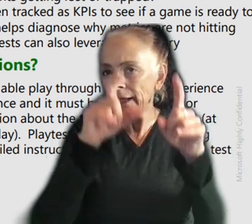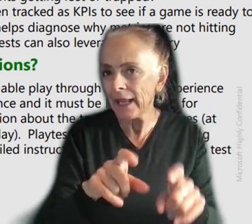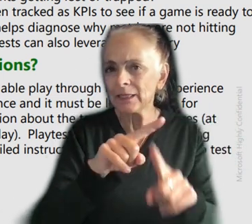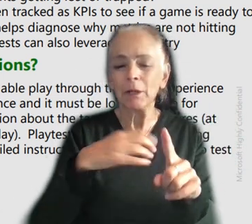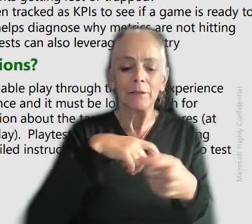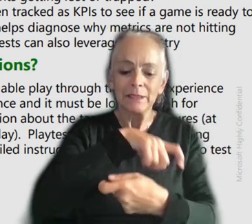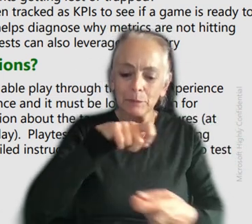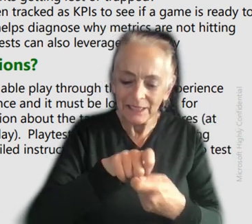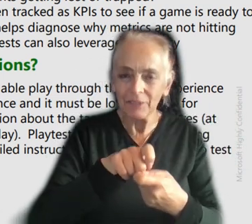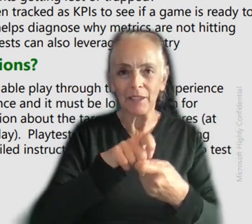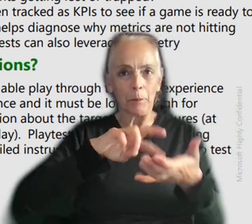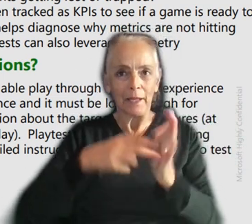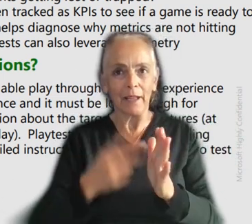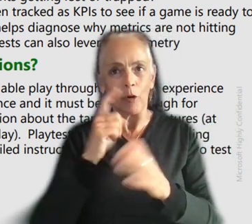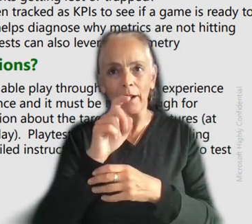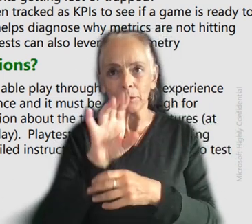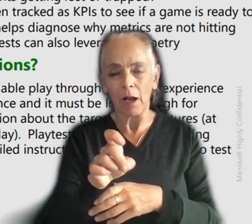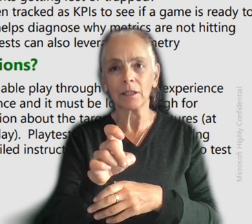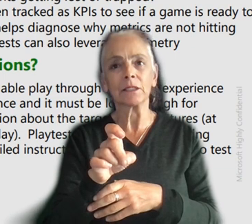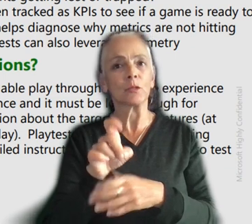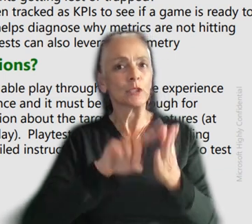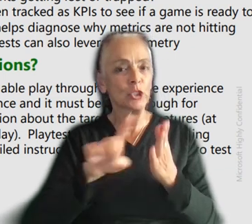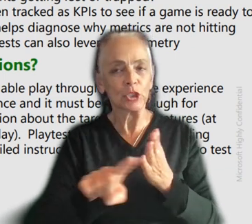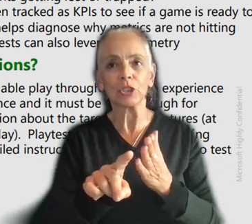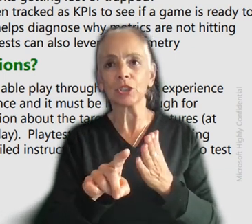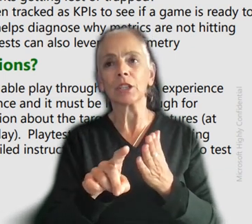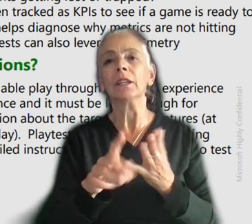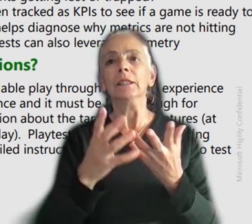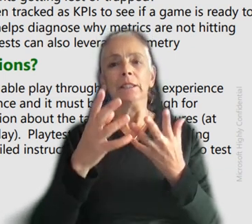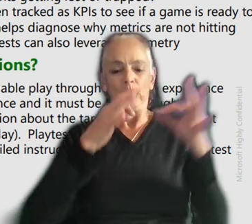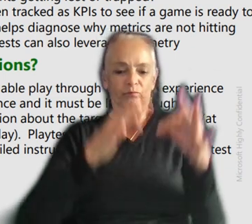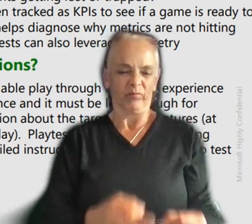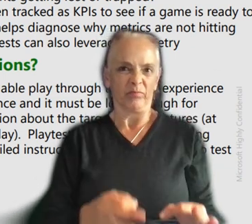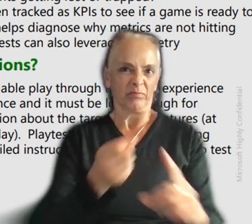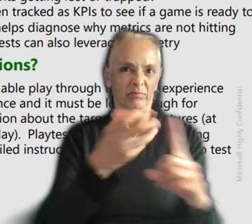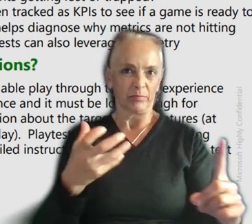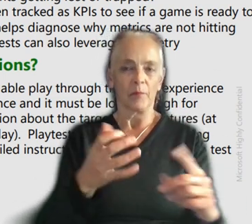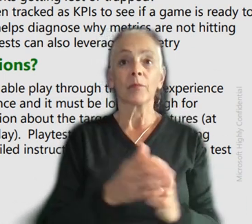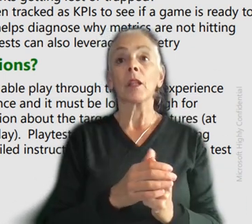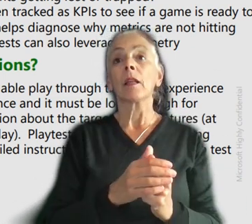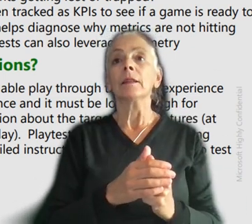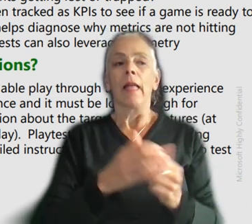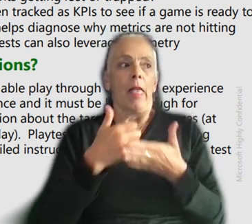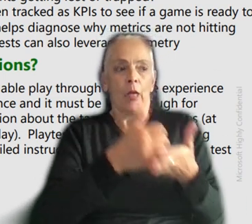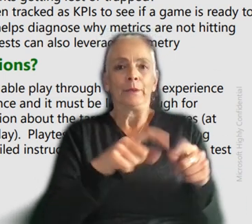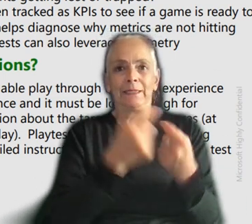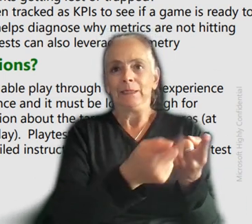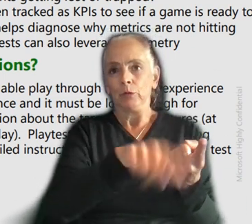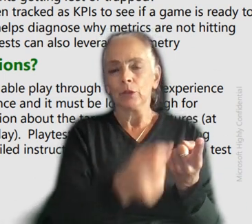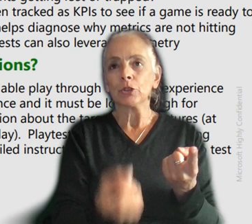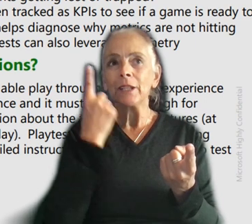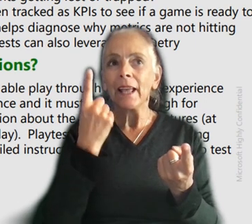an Xbox research. Here's how we use it. And really, what this is nice for is really training teams to understand that it's the nature of the